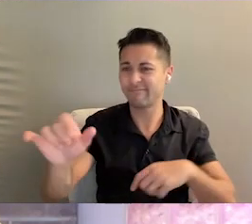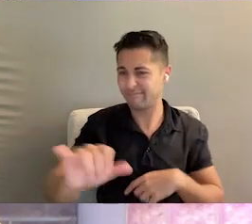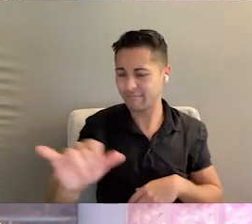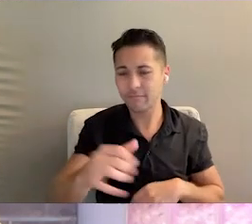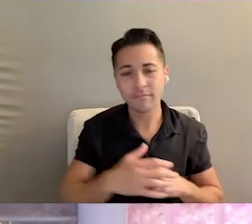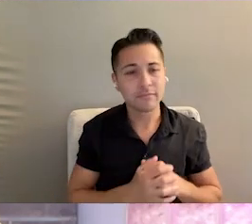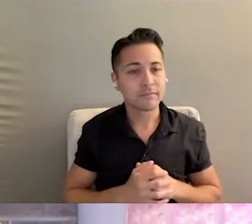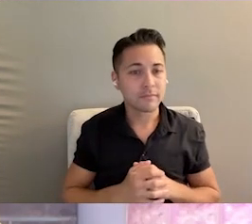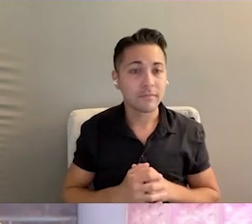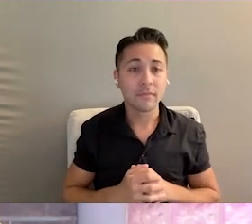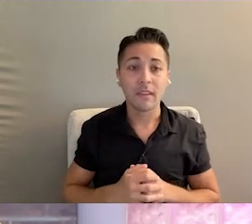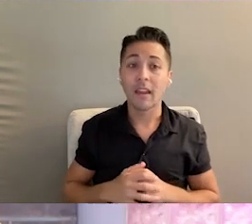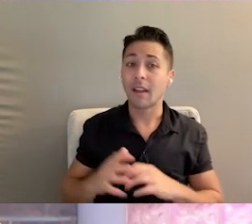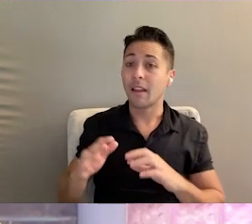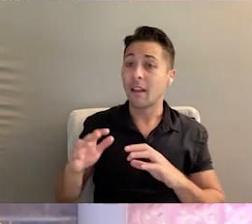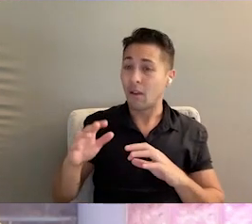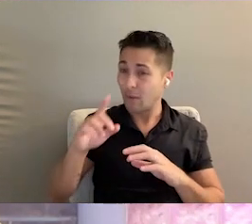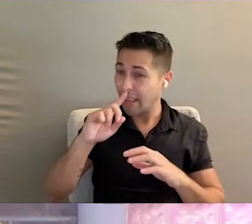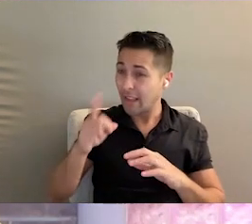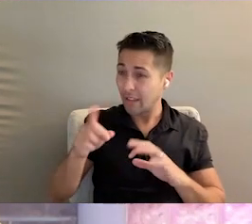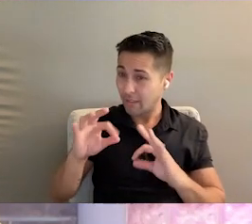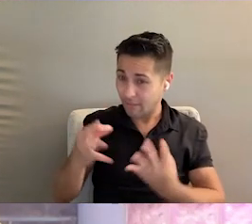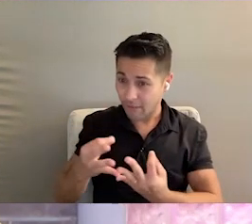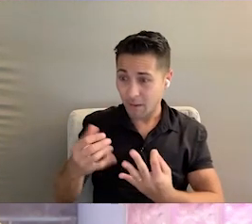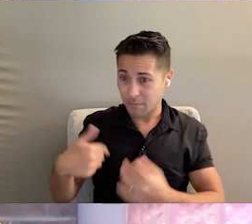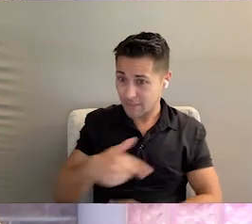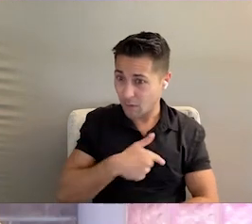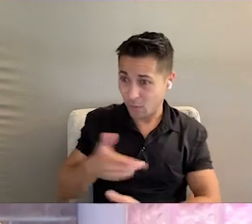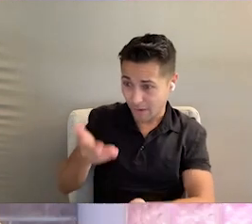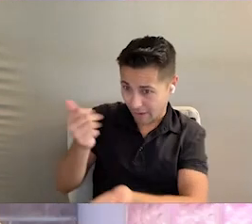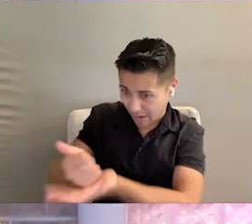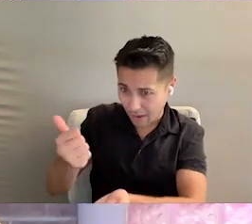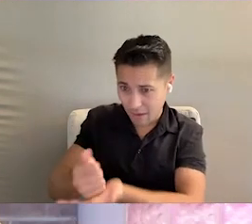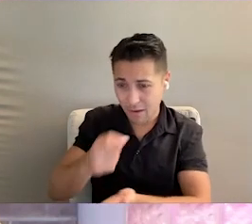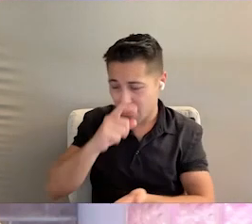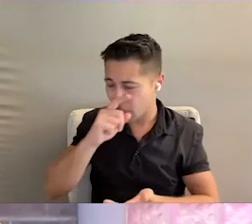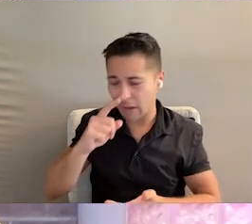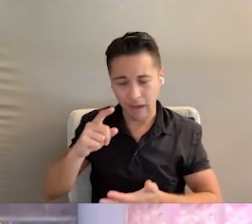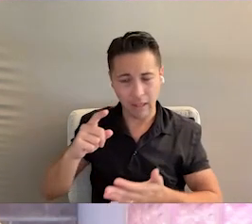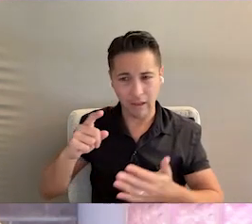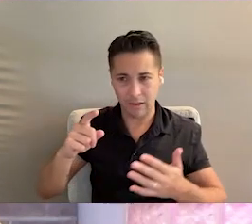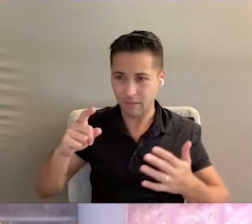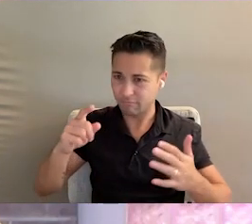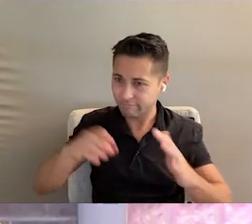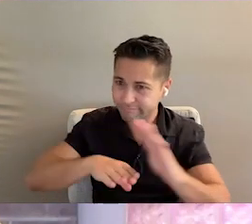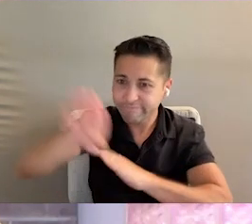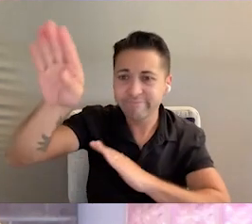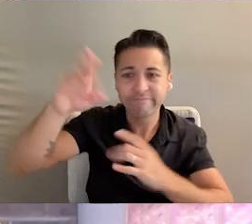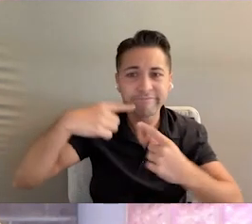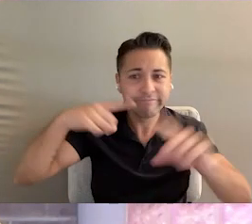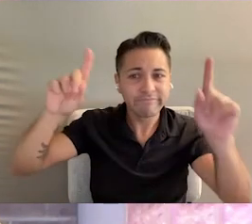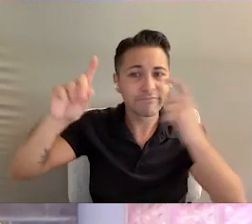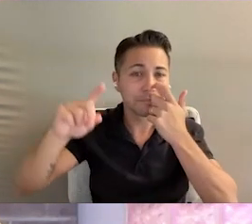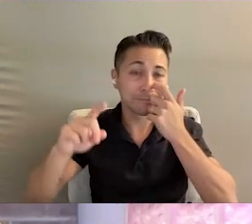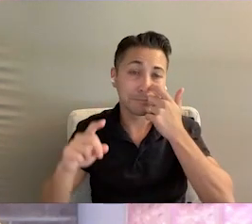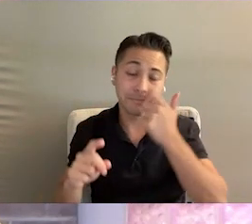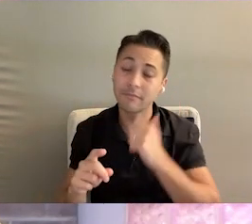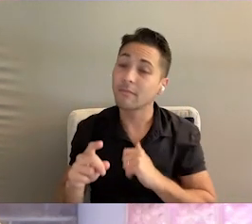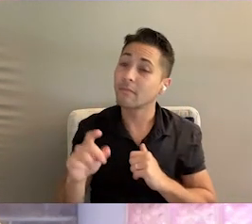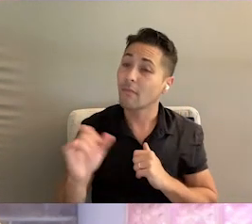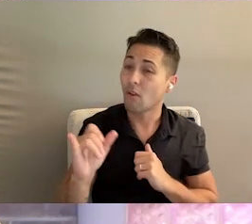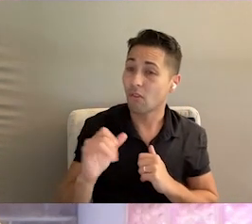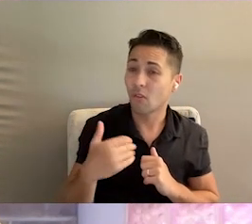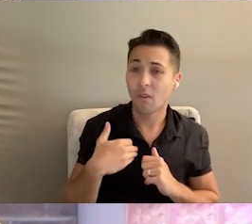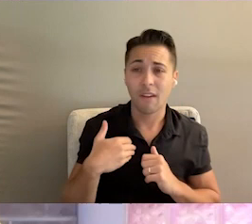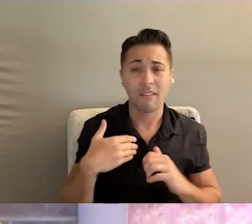for individuals and families we serve is where the rubber meets the road. It's strategies like demystifying and streamlining access to